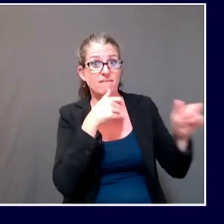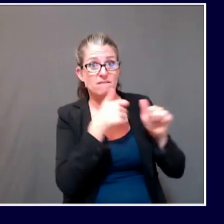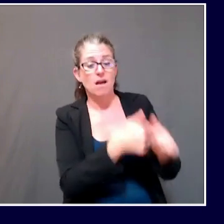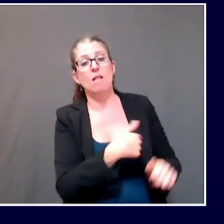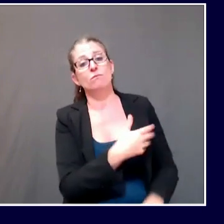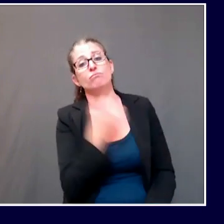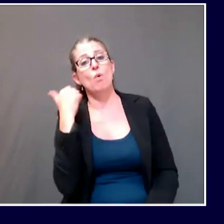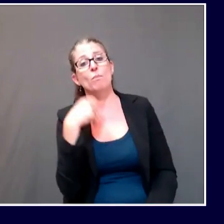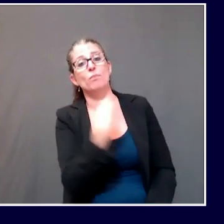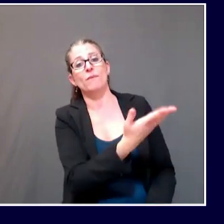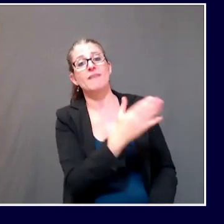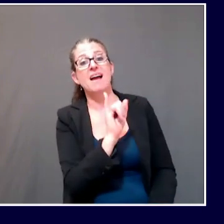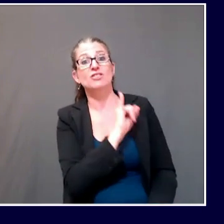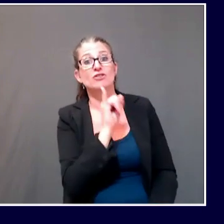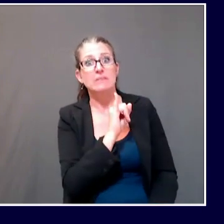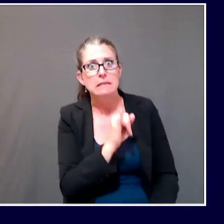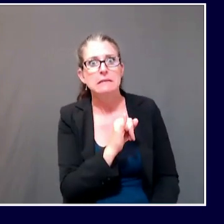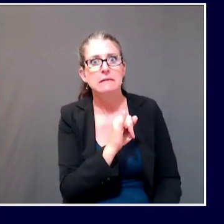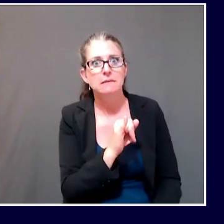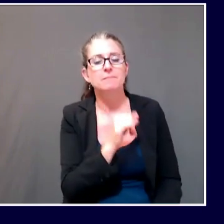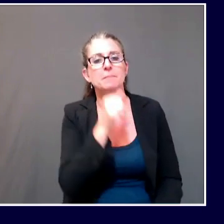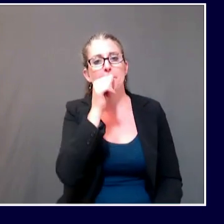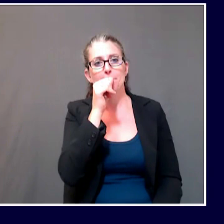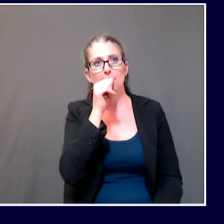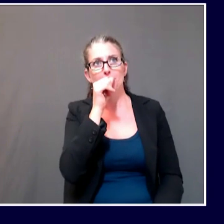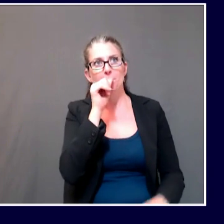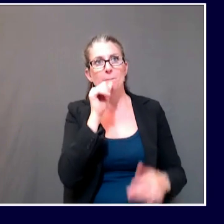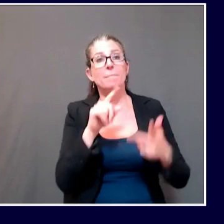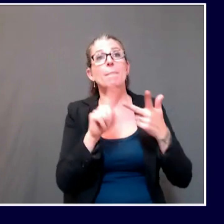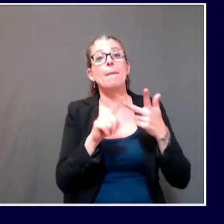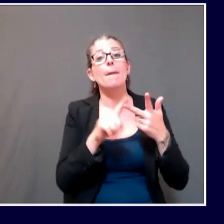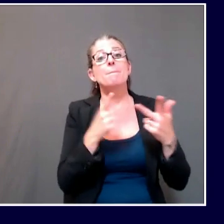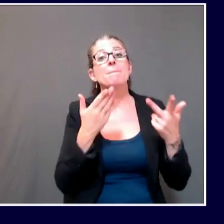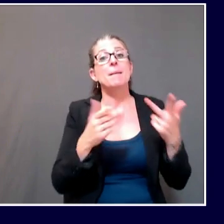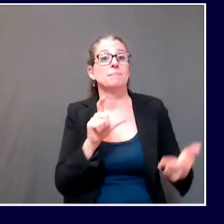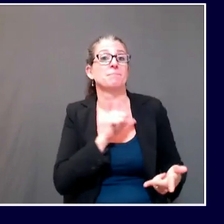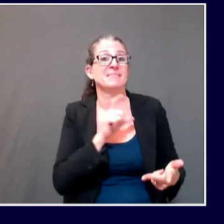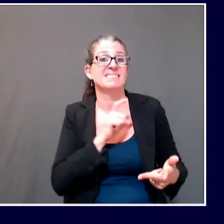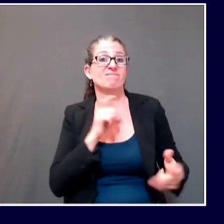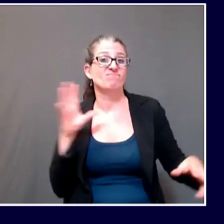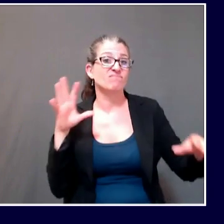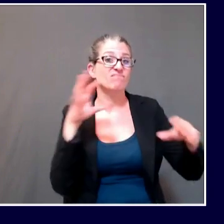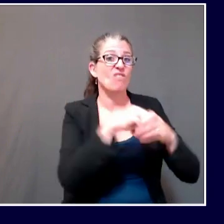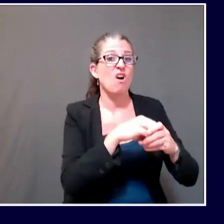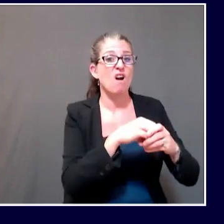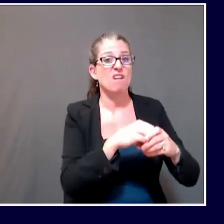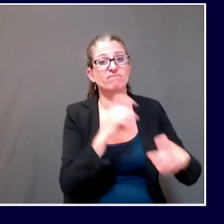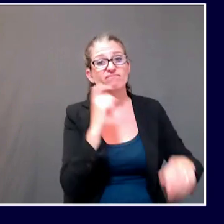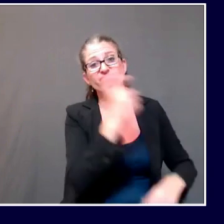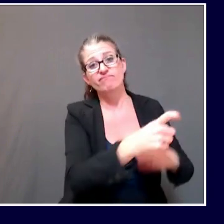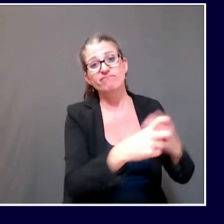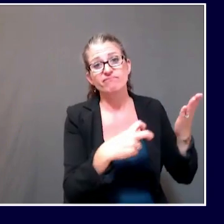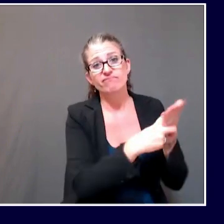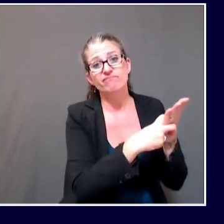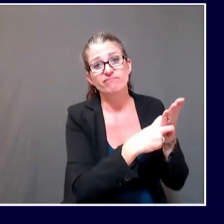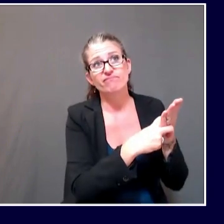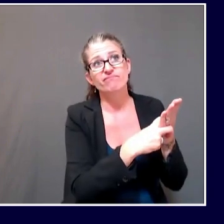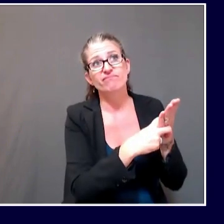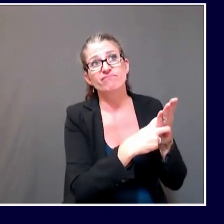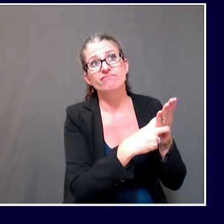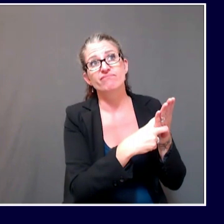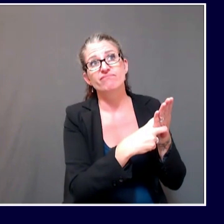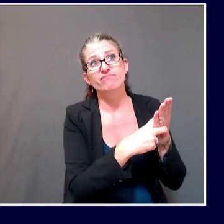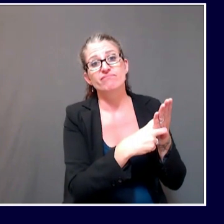And thirdly, there may be some law enforcement measure, violation of an executive order is a criminal offense, potentially